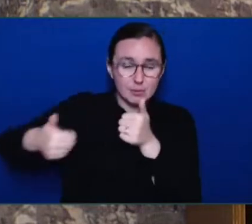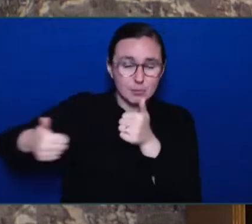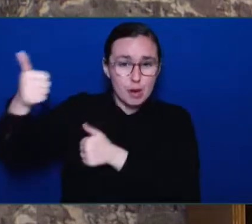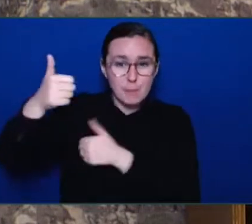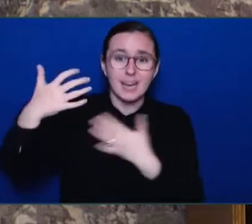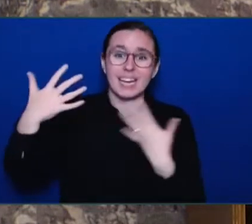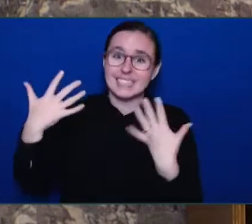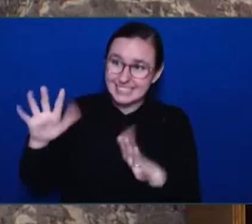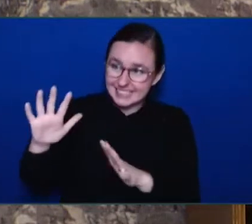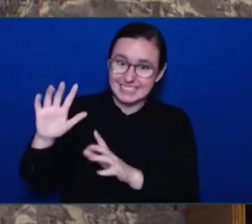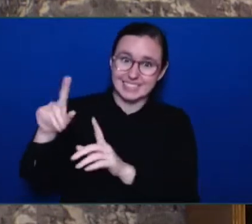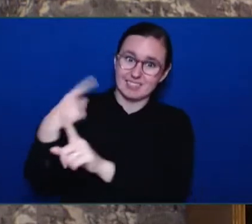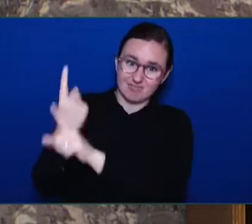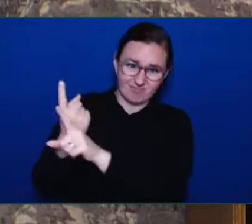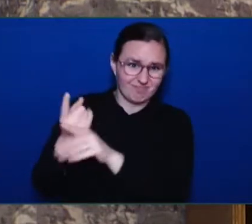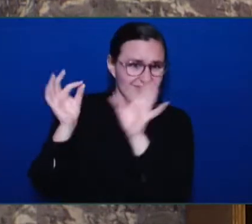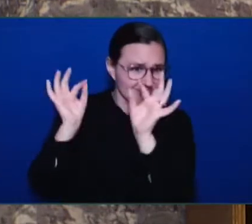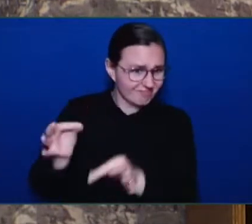in British Columbia?